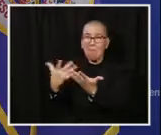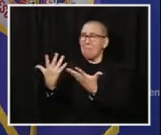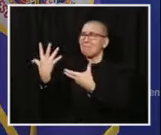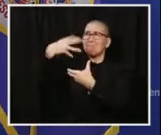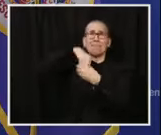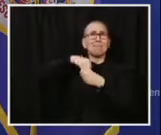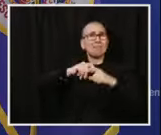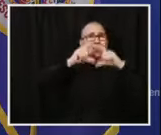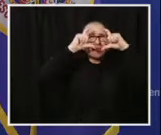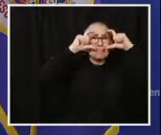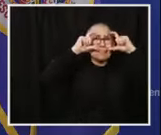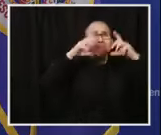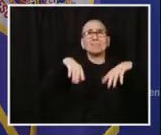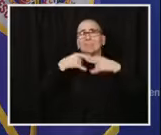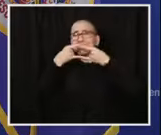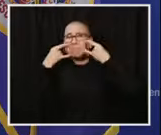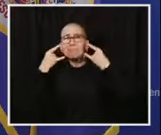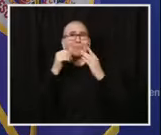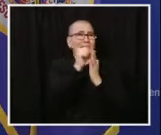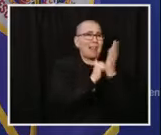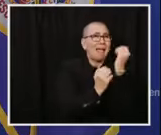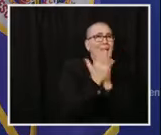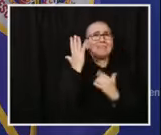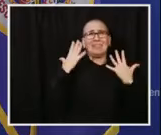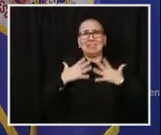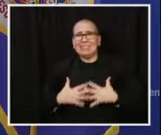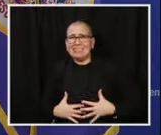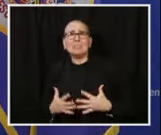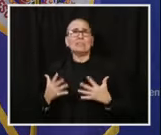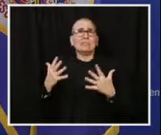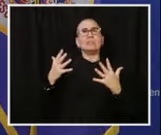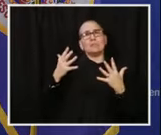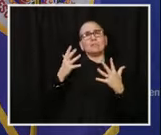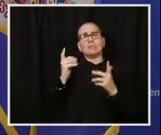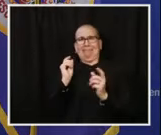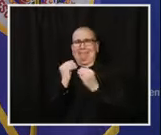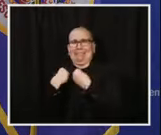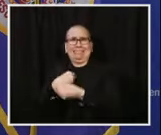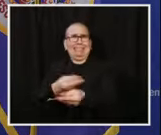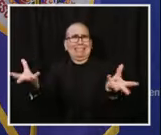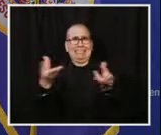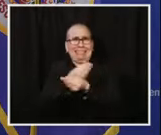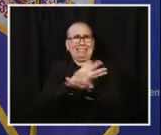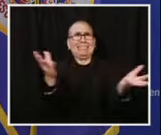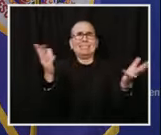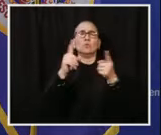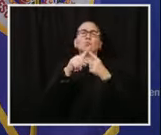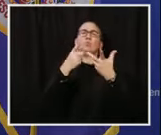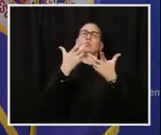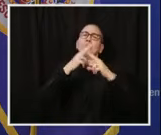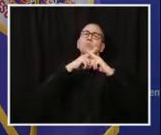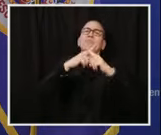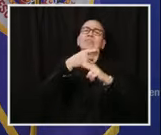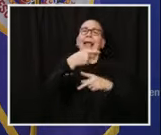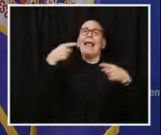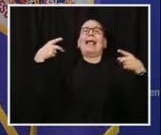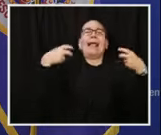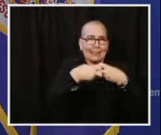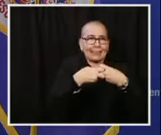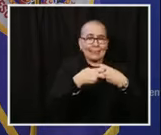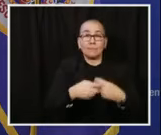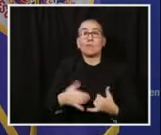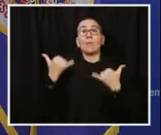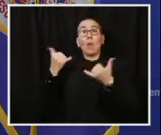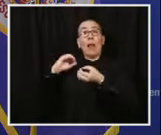of proactively distributing these supplies to our long-term care partners. The fourth point was to assist facilities with a very